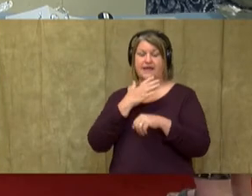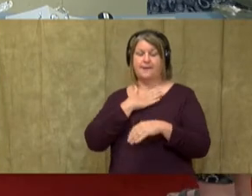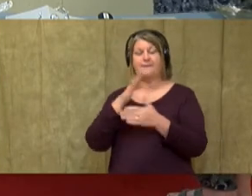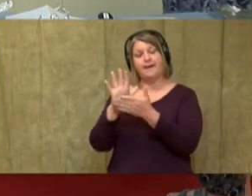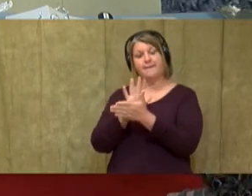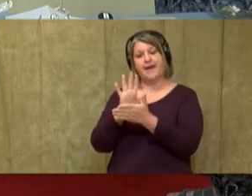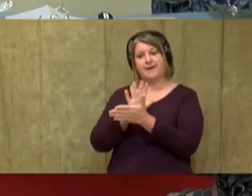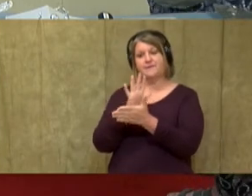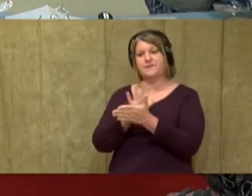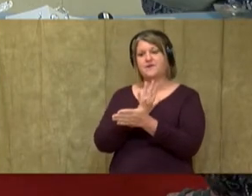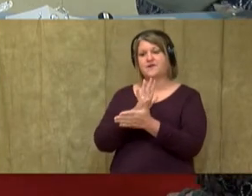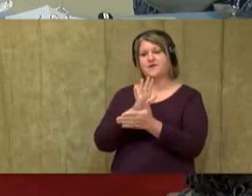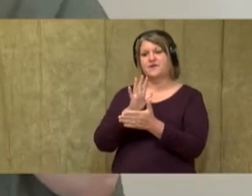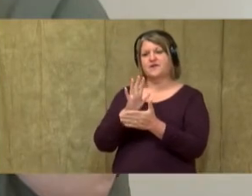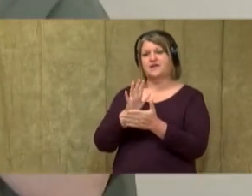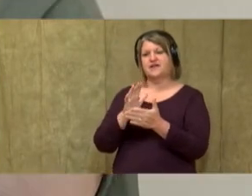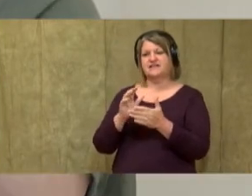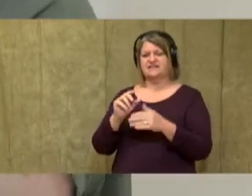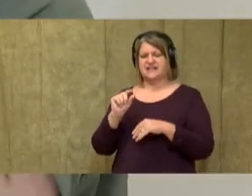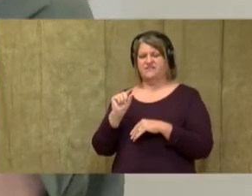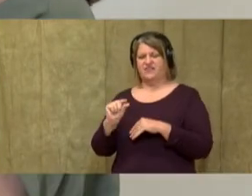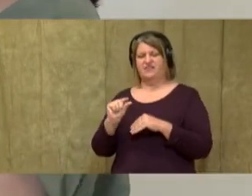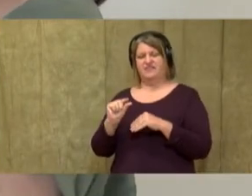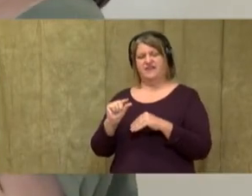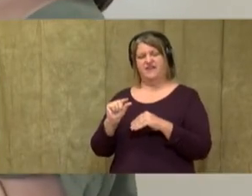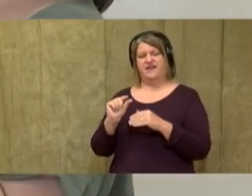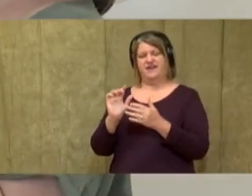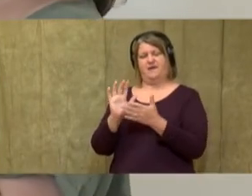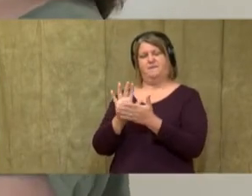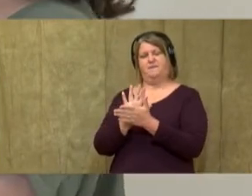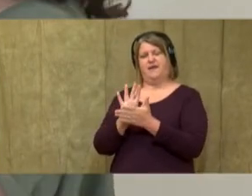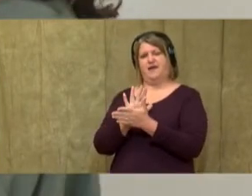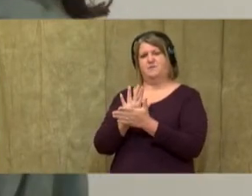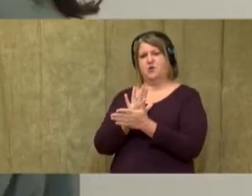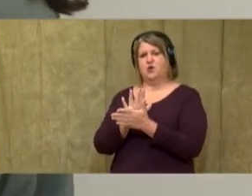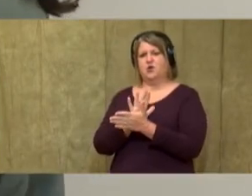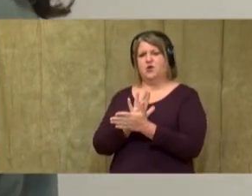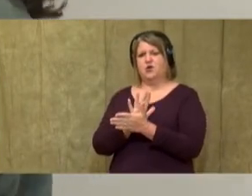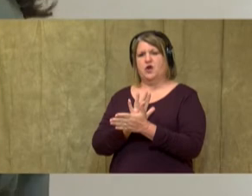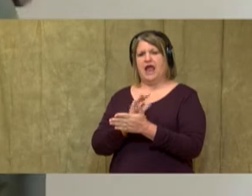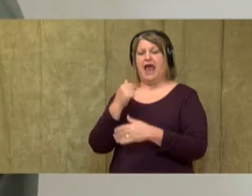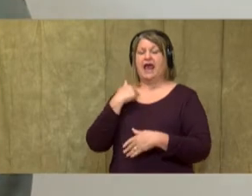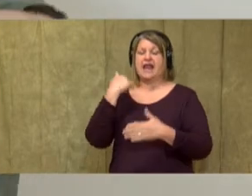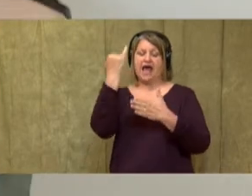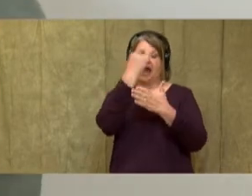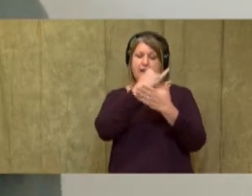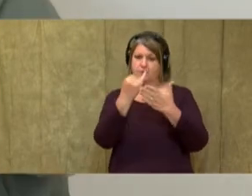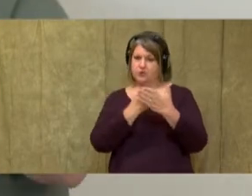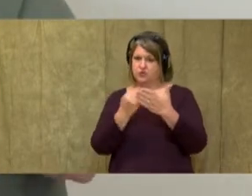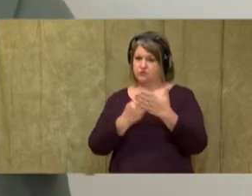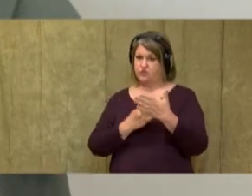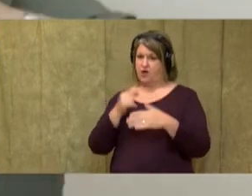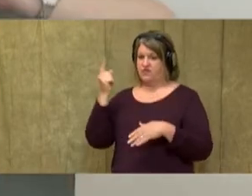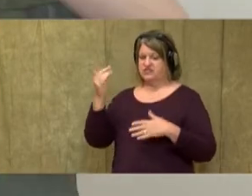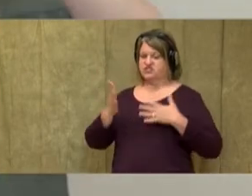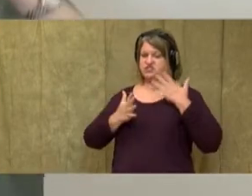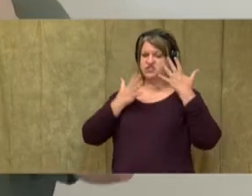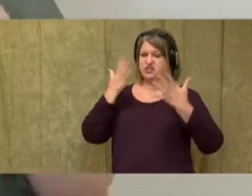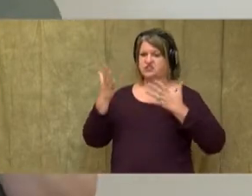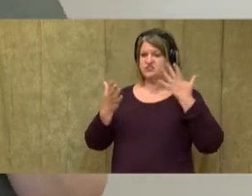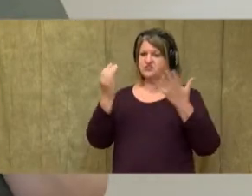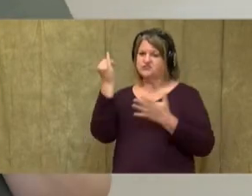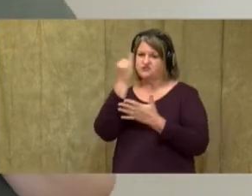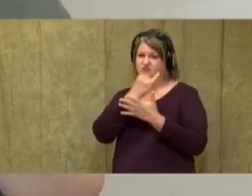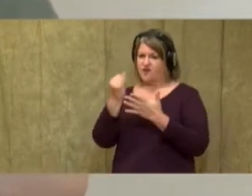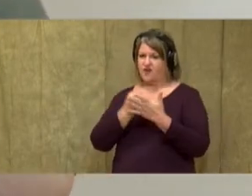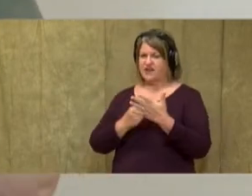that is kind of a stiff cardstock paper. And I'm going to draw this gesture drawing on here. And it's